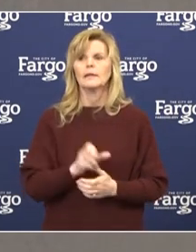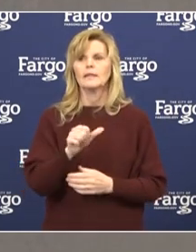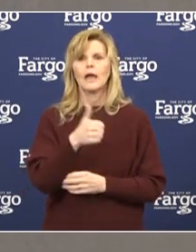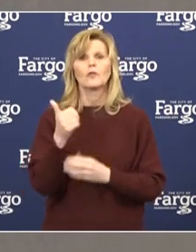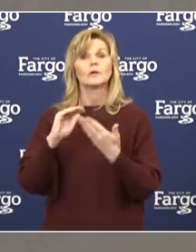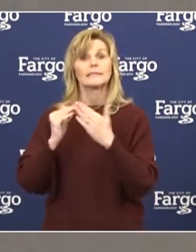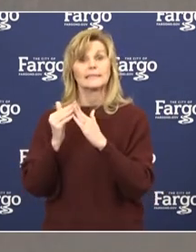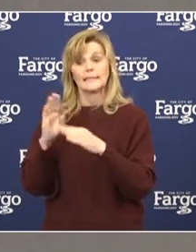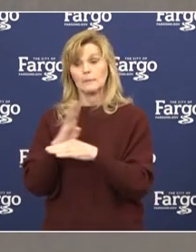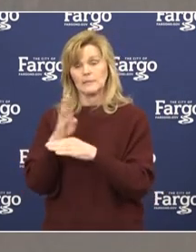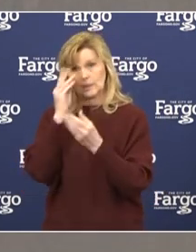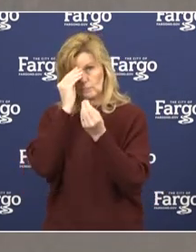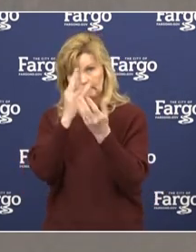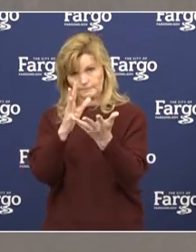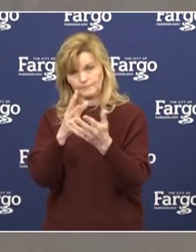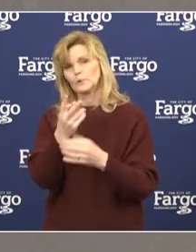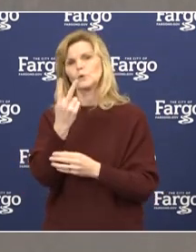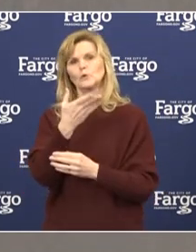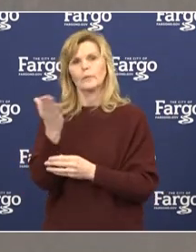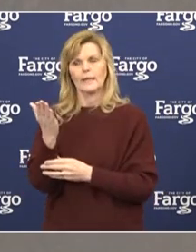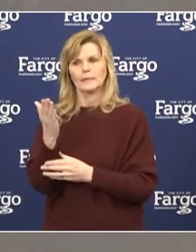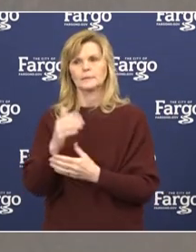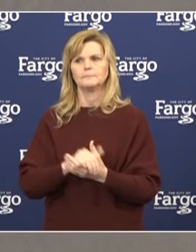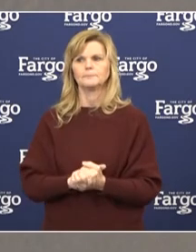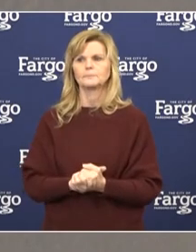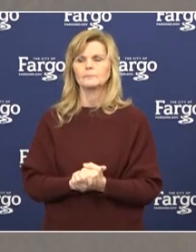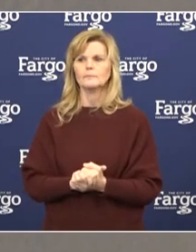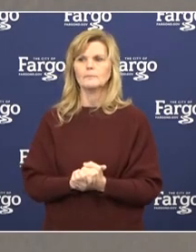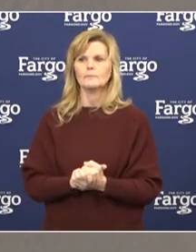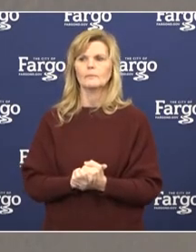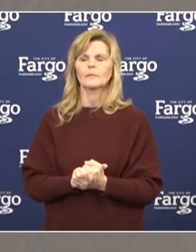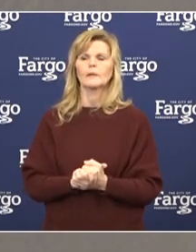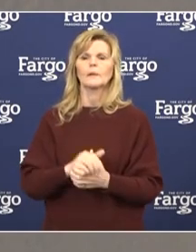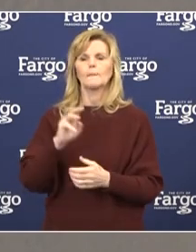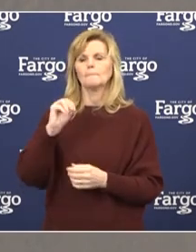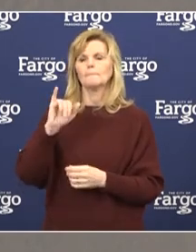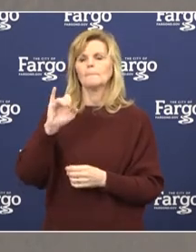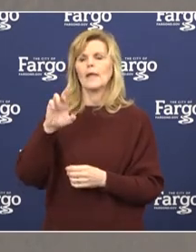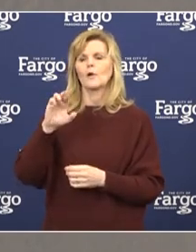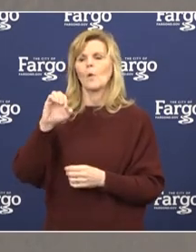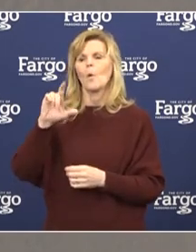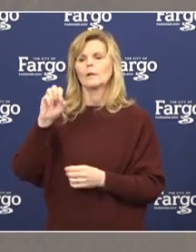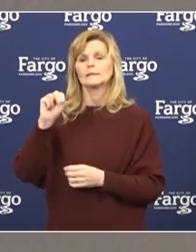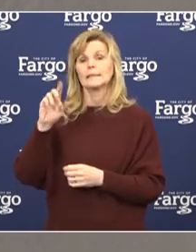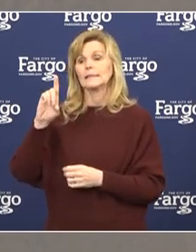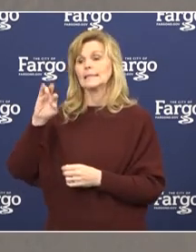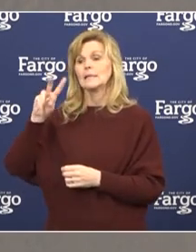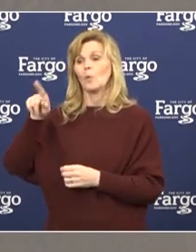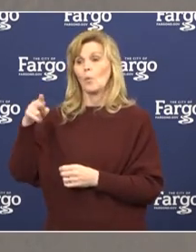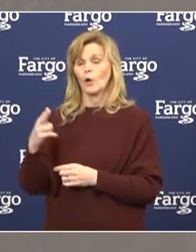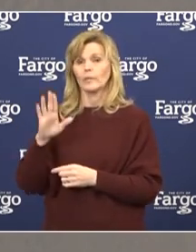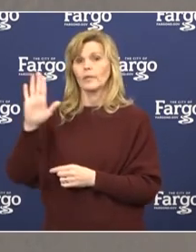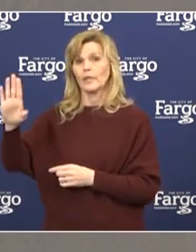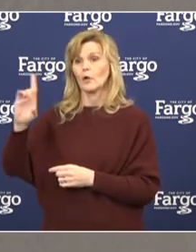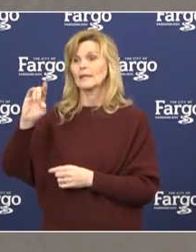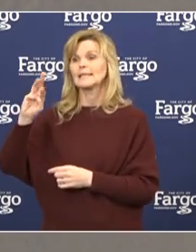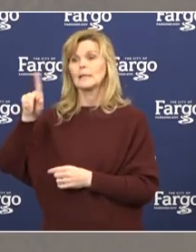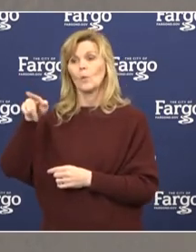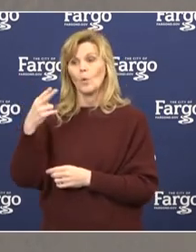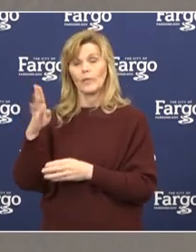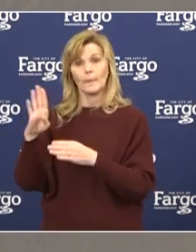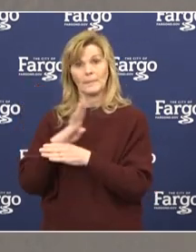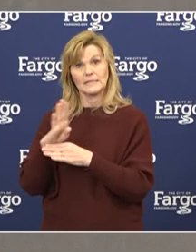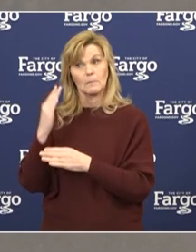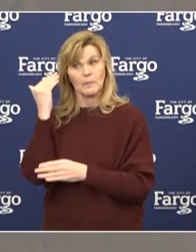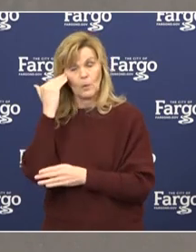also, two things, actually. One from Mayor Olson and Dilworth for those Dilworth businesses to be aware that